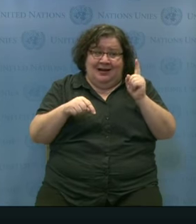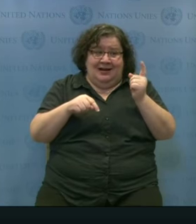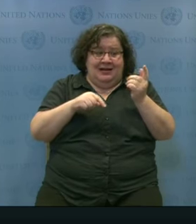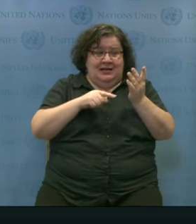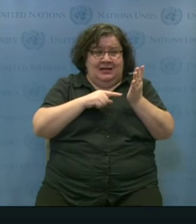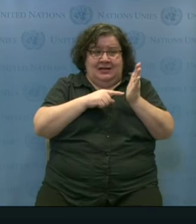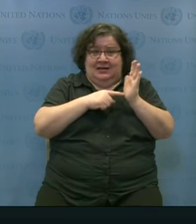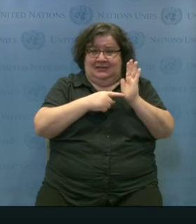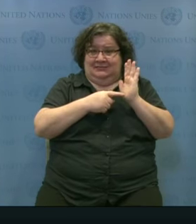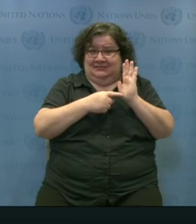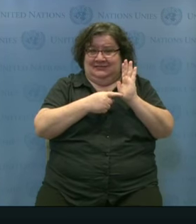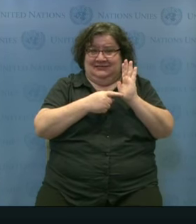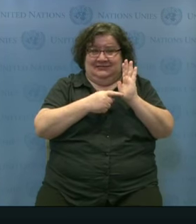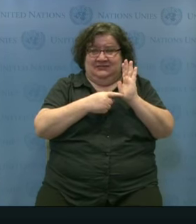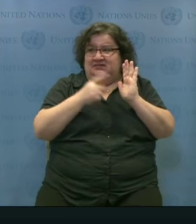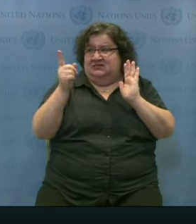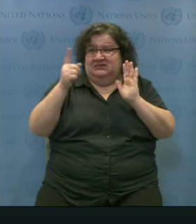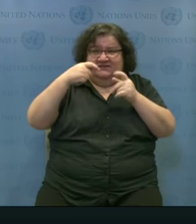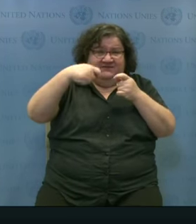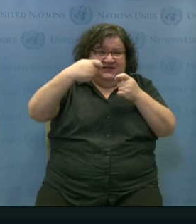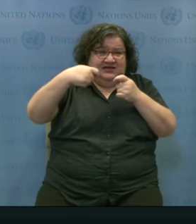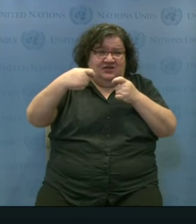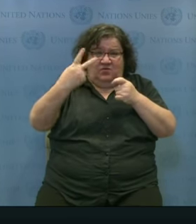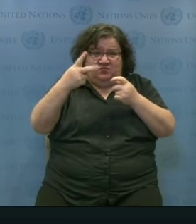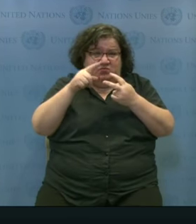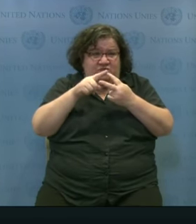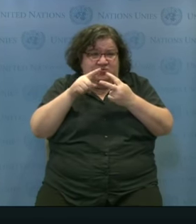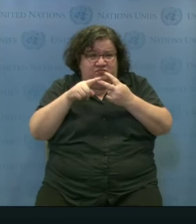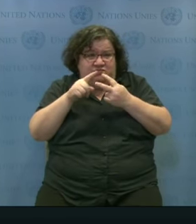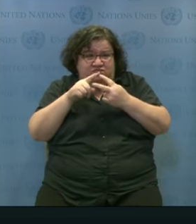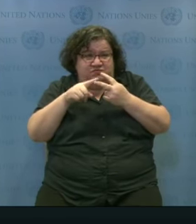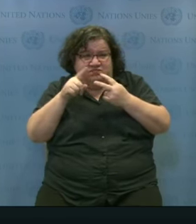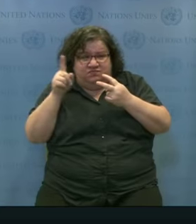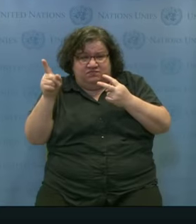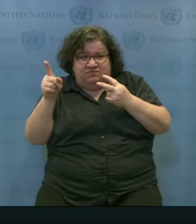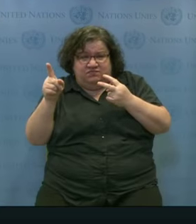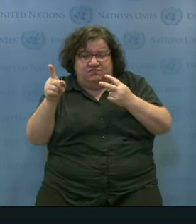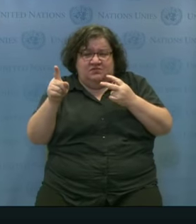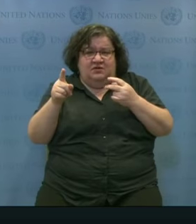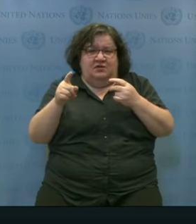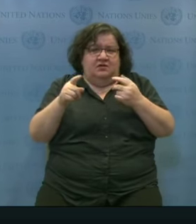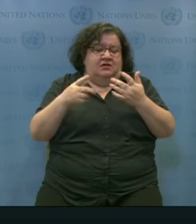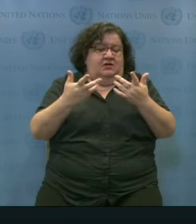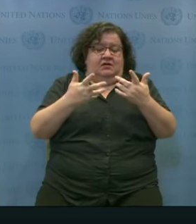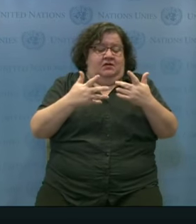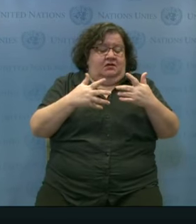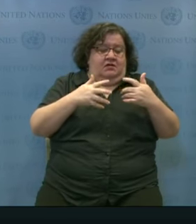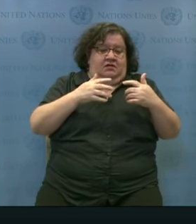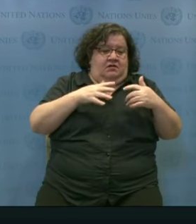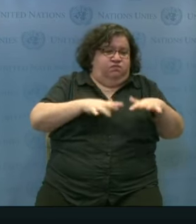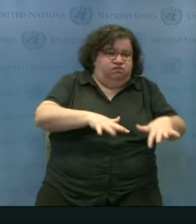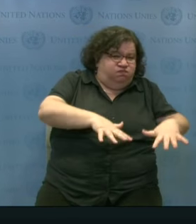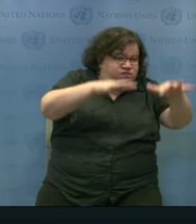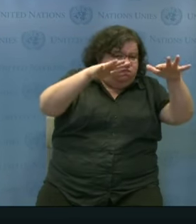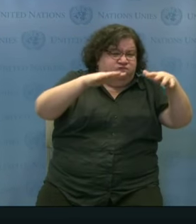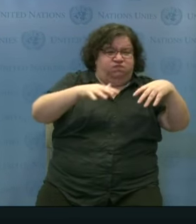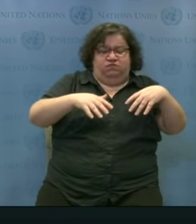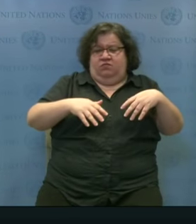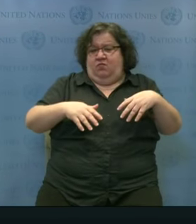that whether it's a cyclone or a tsunami or an earthquake or a context of forced displacement,